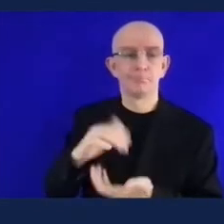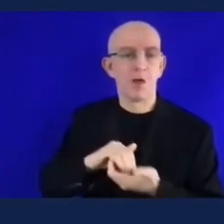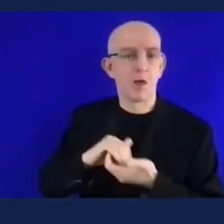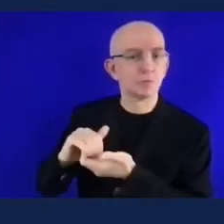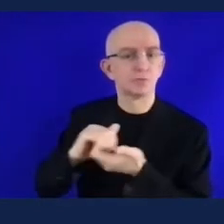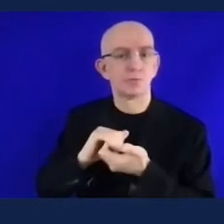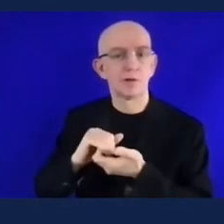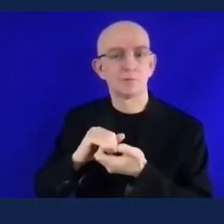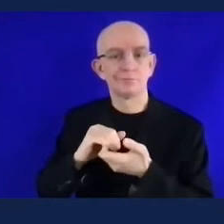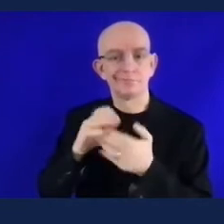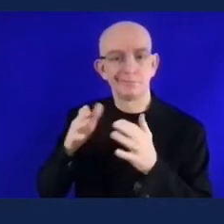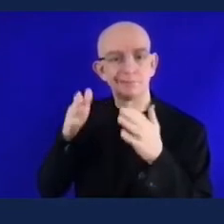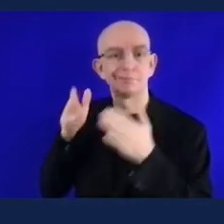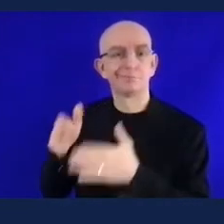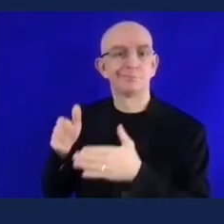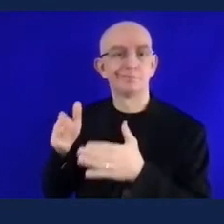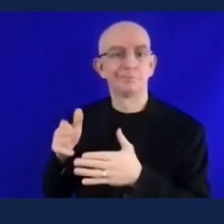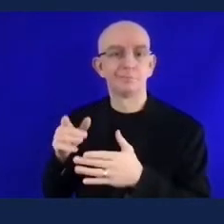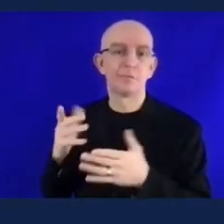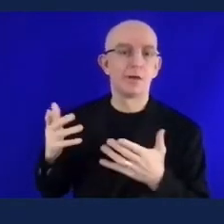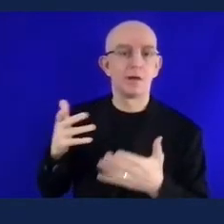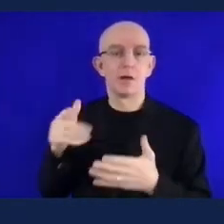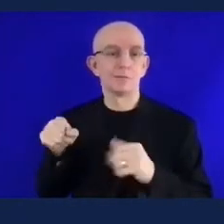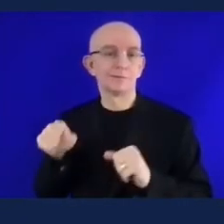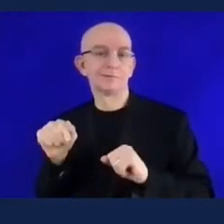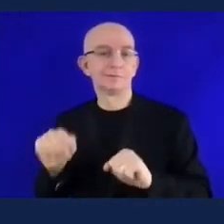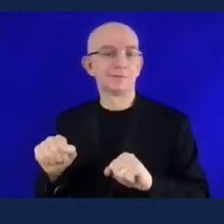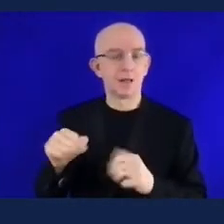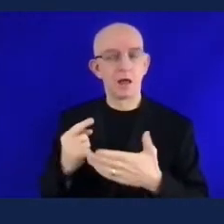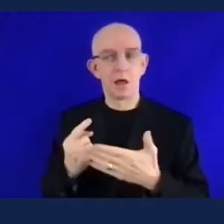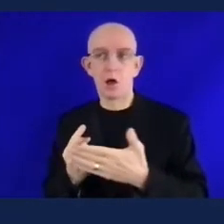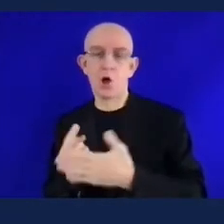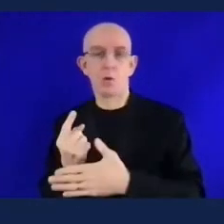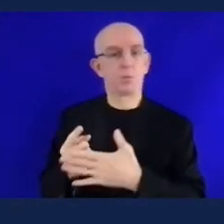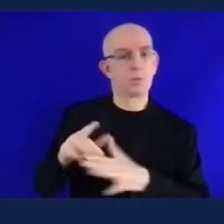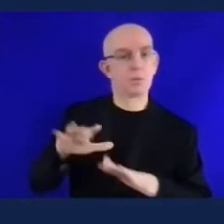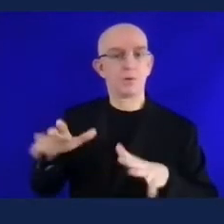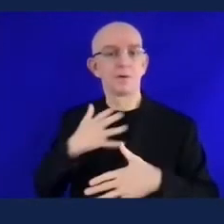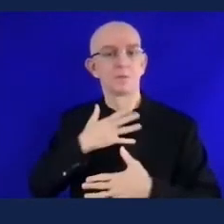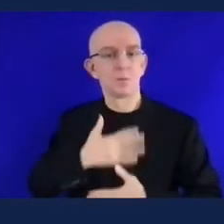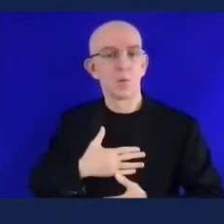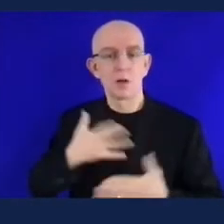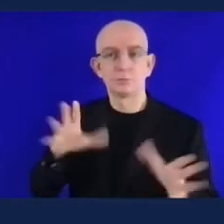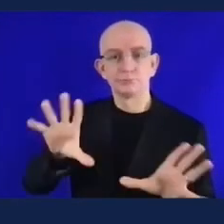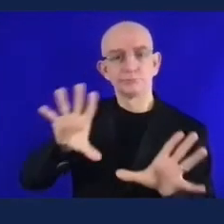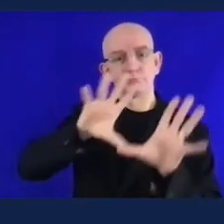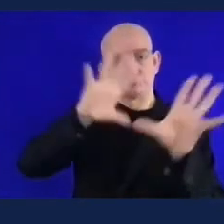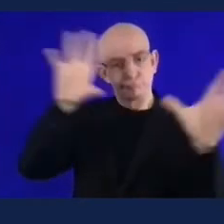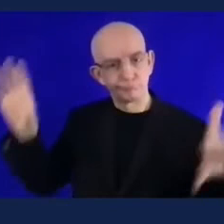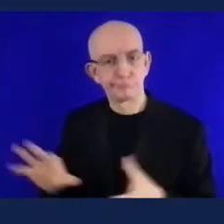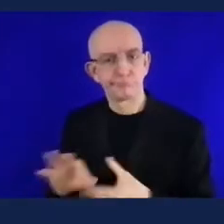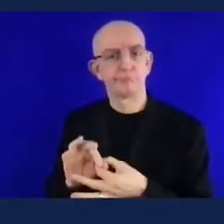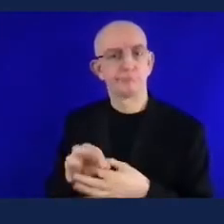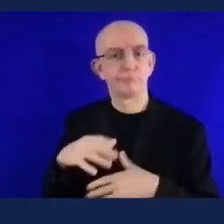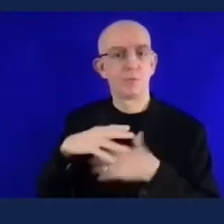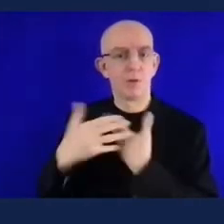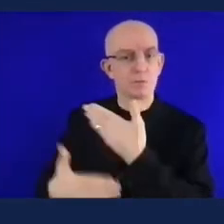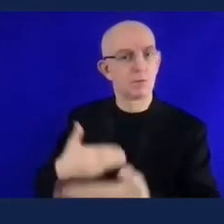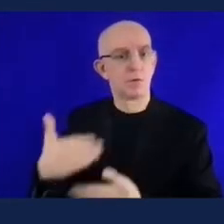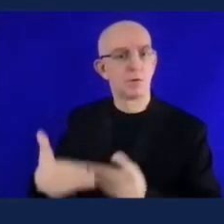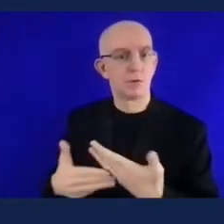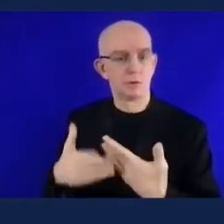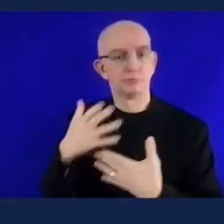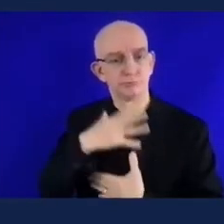freddy you want to take that or craig or i don't know i'll let freddy go first can you say that again i lost you there yeah